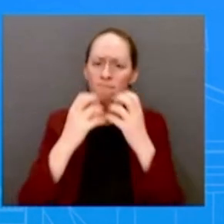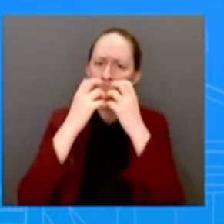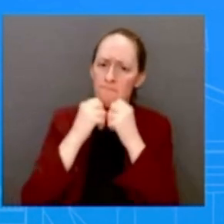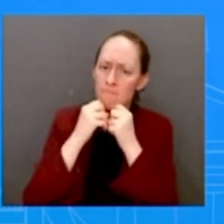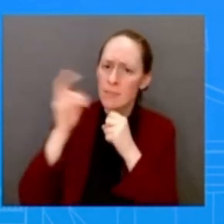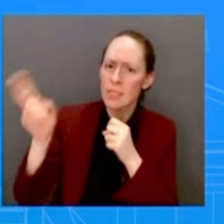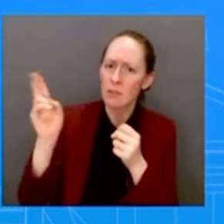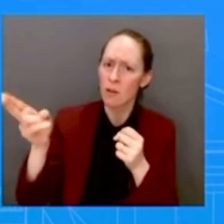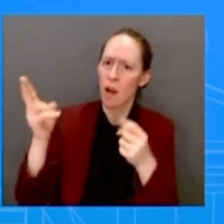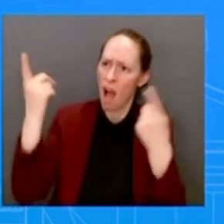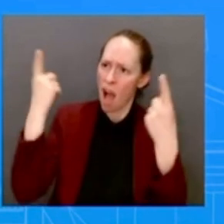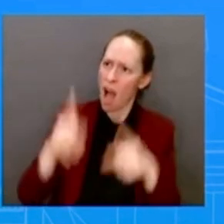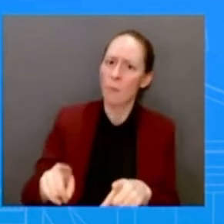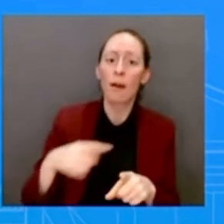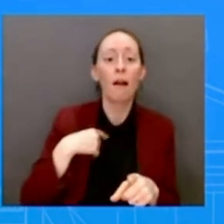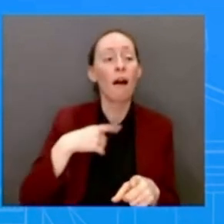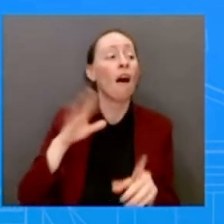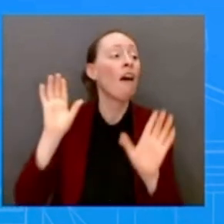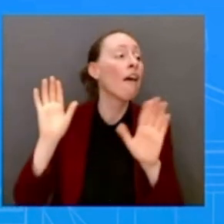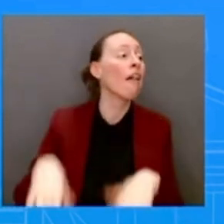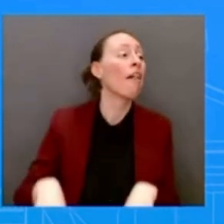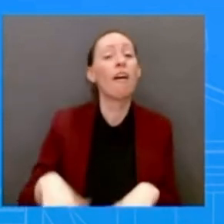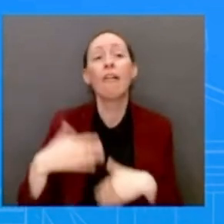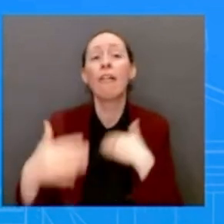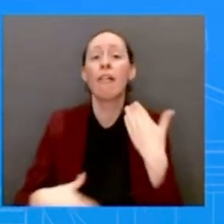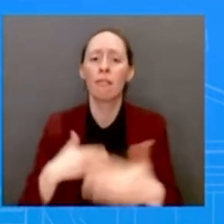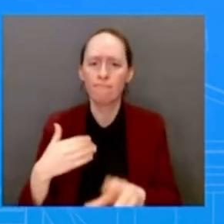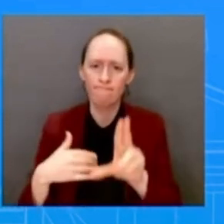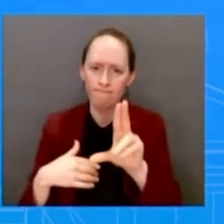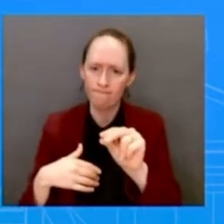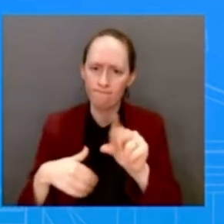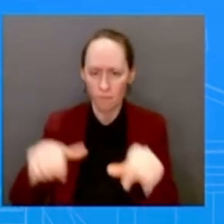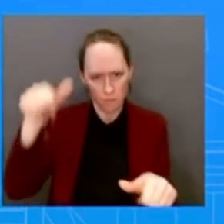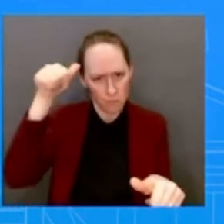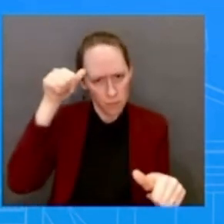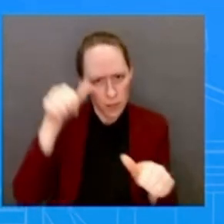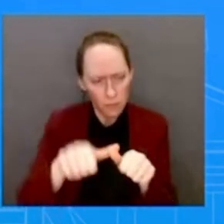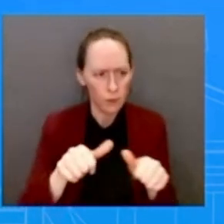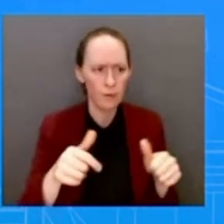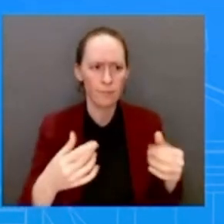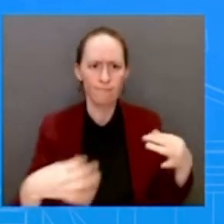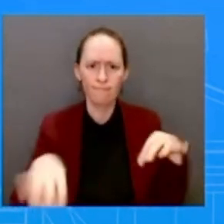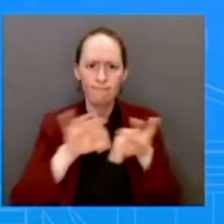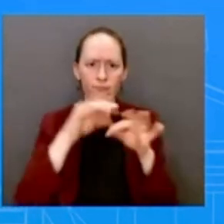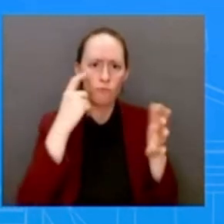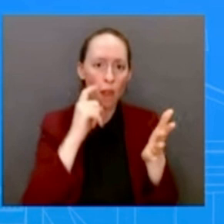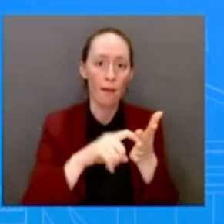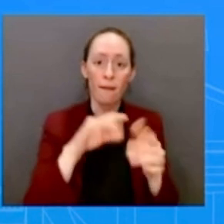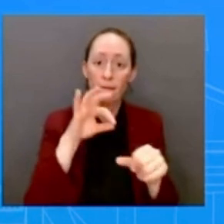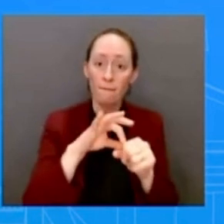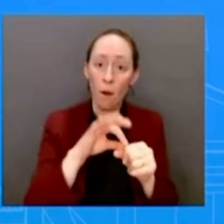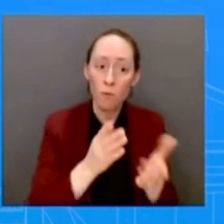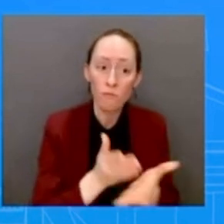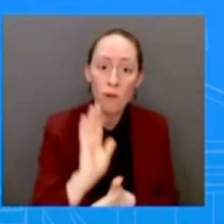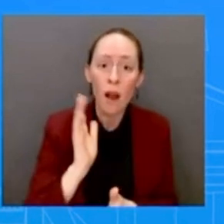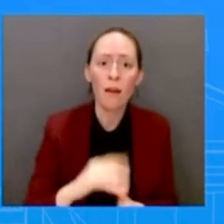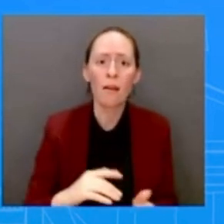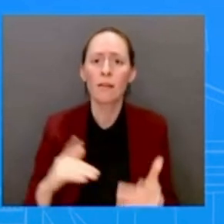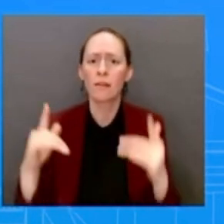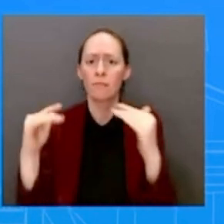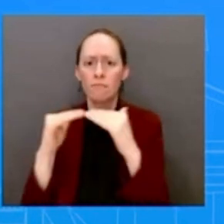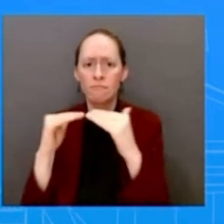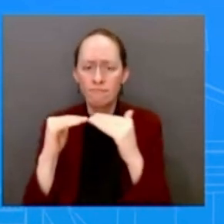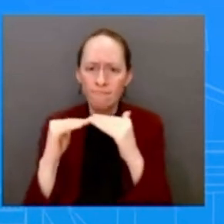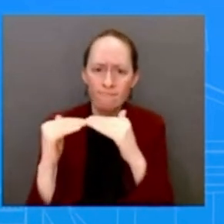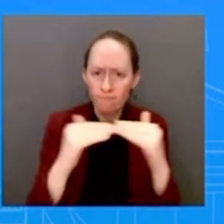integral to delivering economic justice and civil rights for black Americans. In the evening, the president will return to the White House.